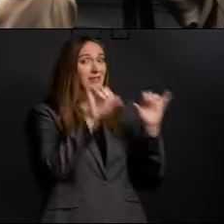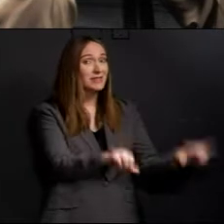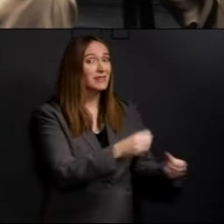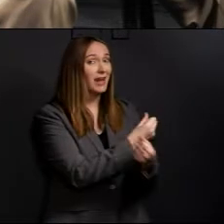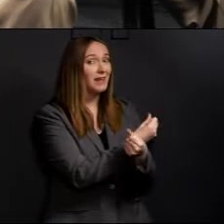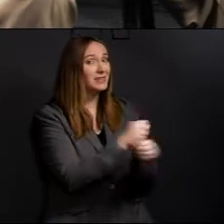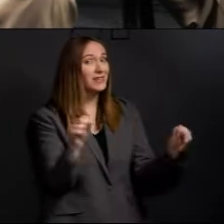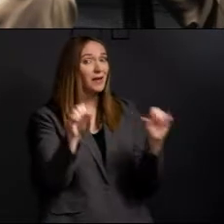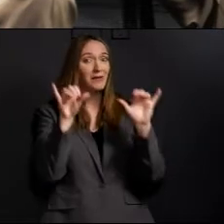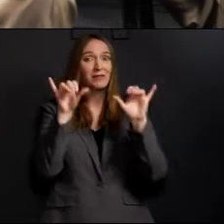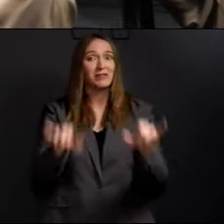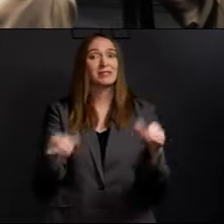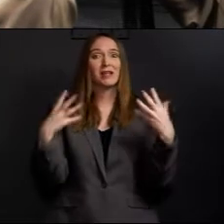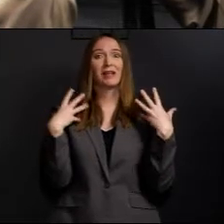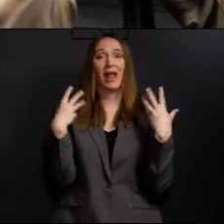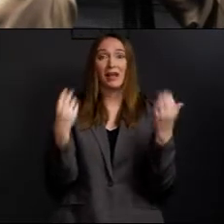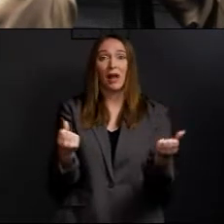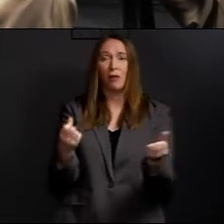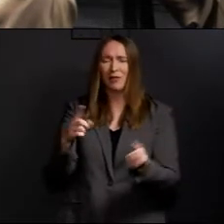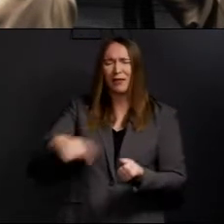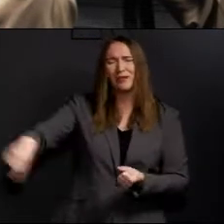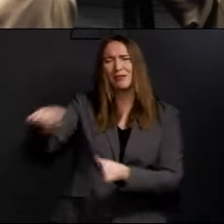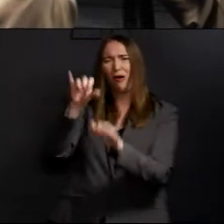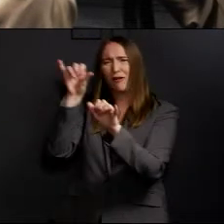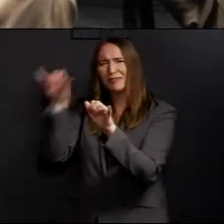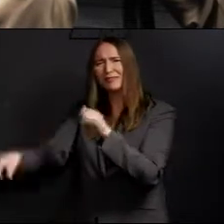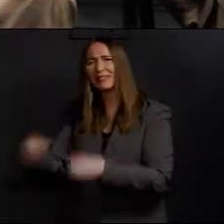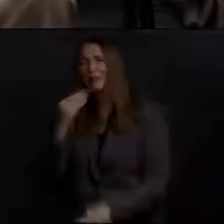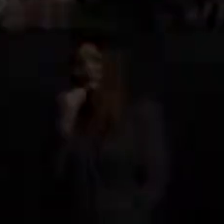y'all stay healthy, and y'all stay home. All right. right. All